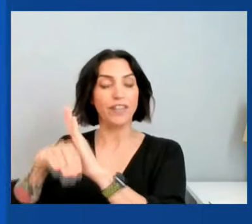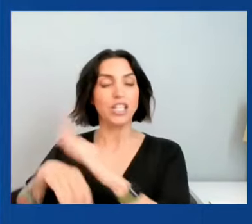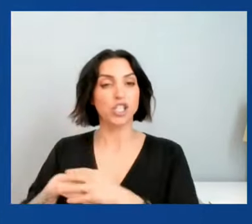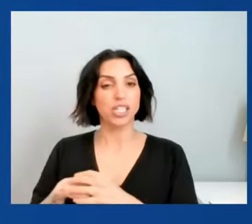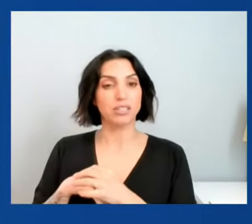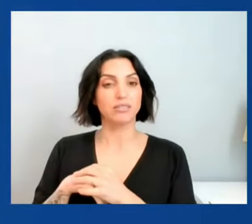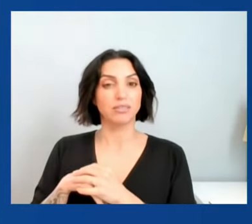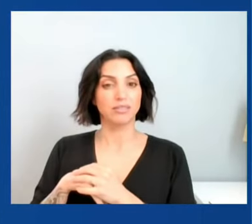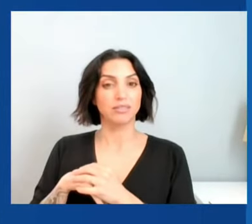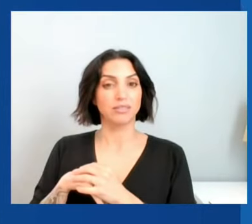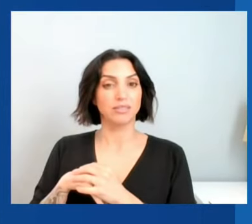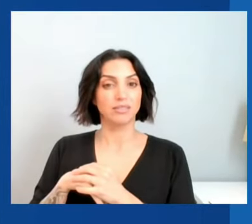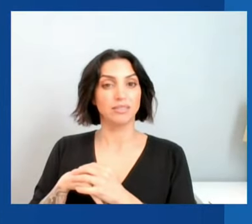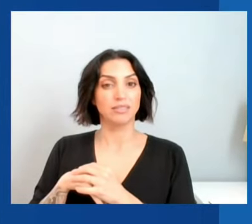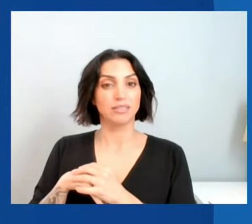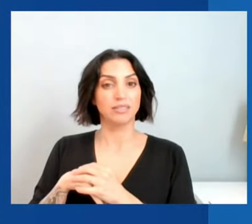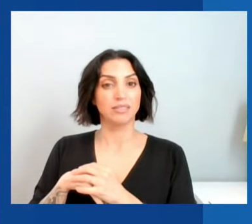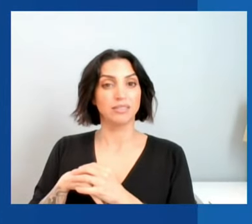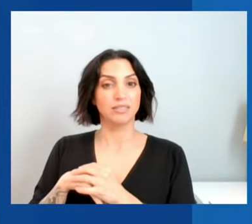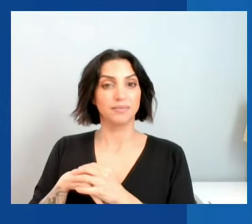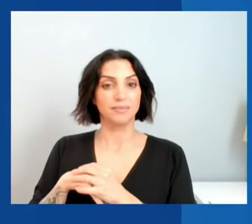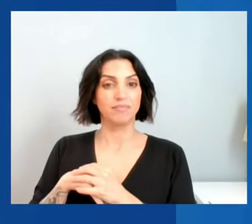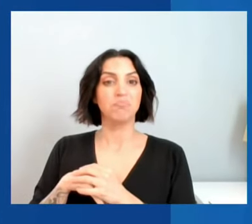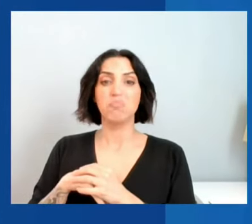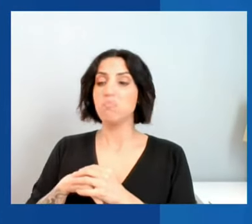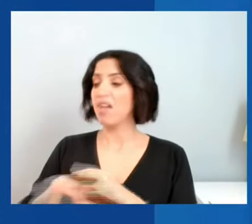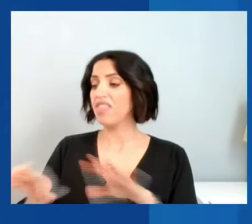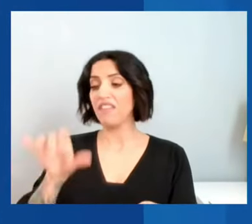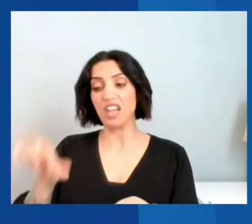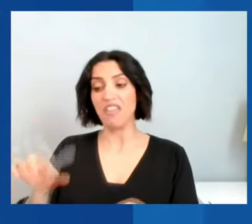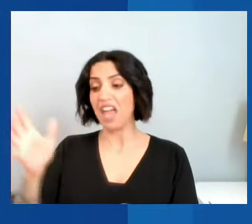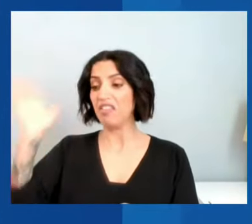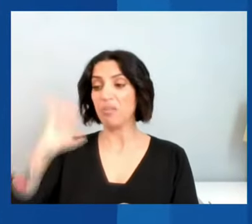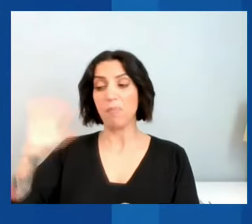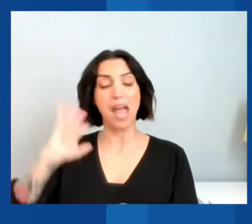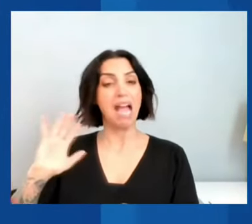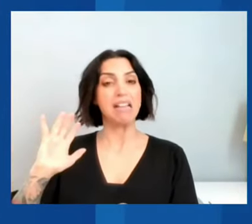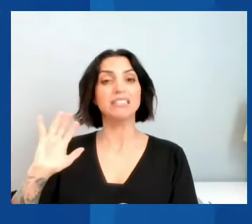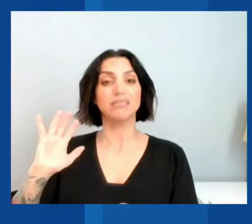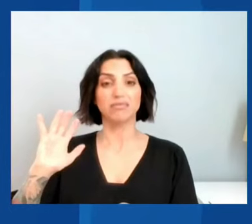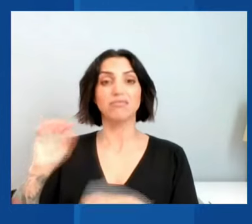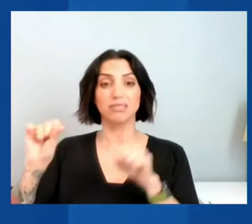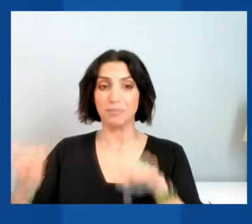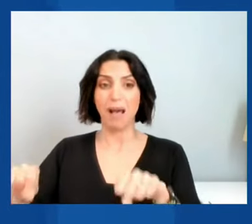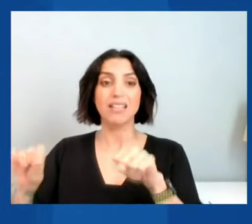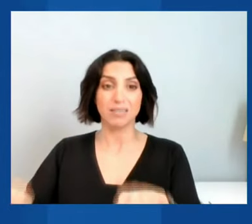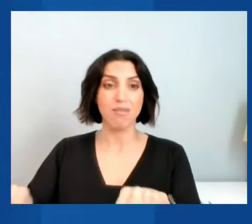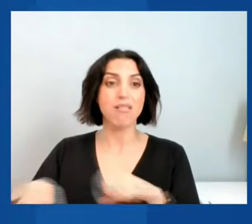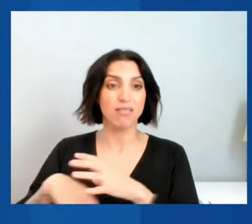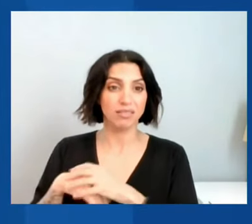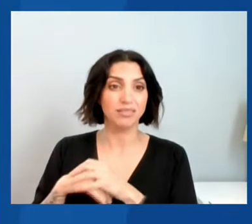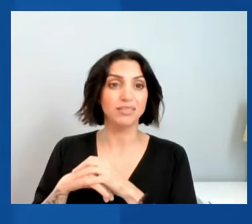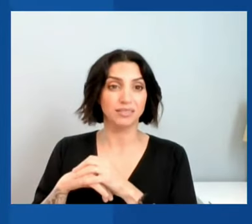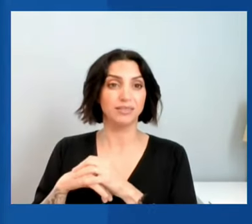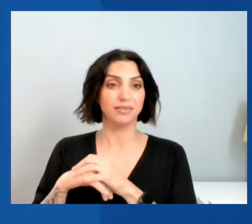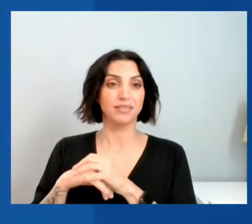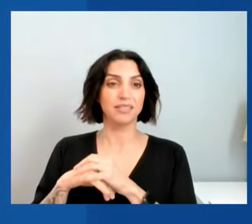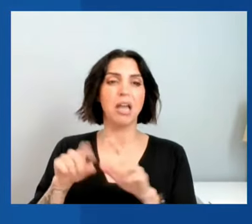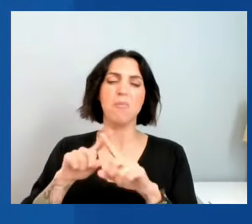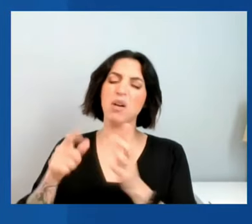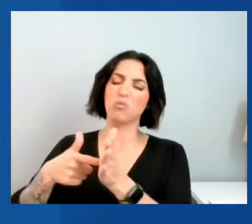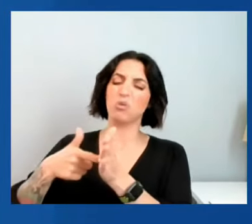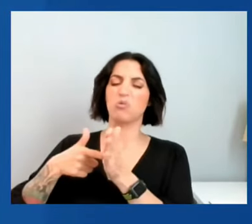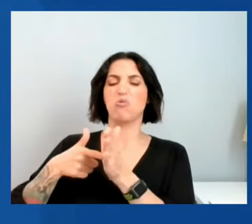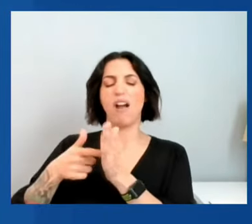and it has been done in the past. It's not an impossible combination, but it will require skill and